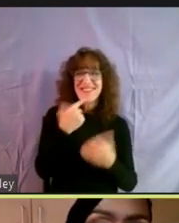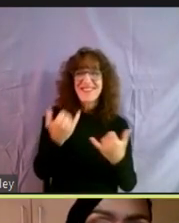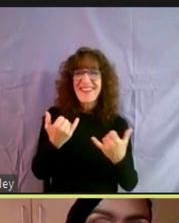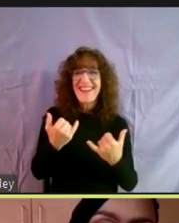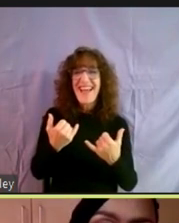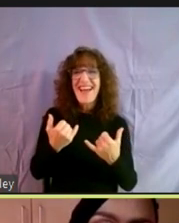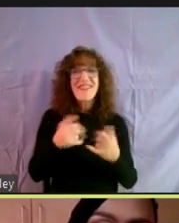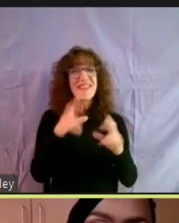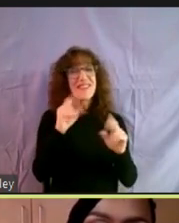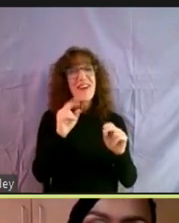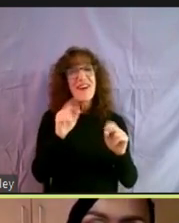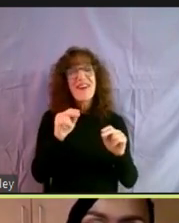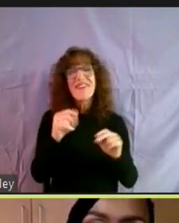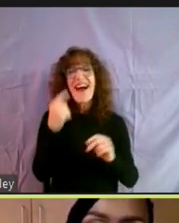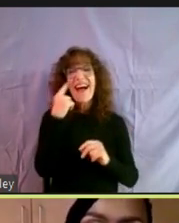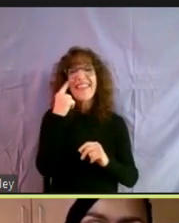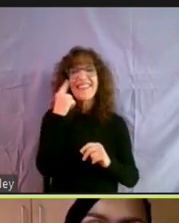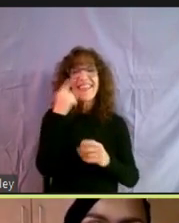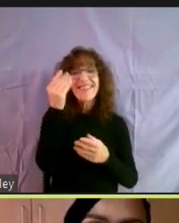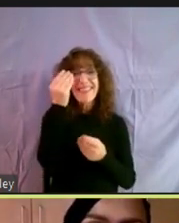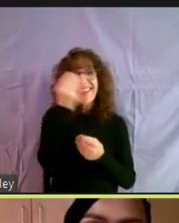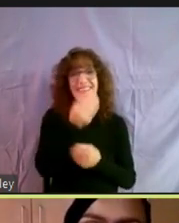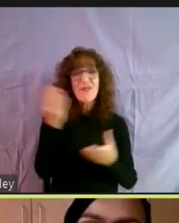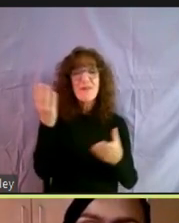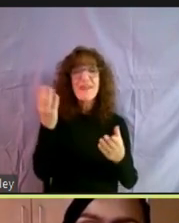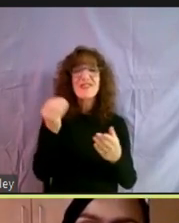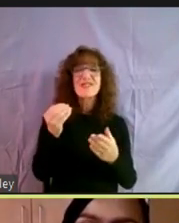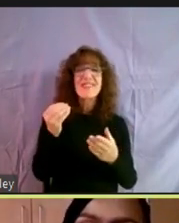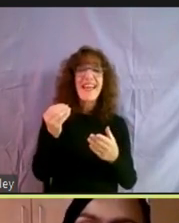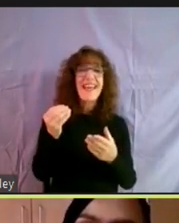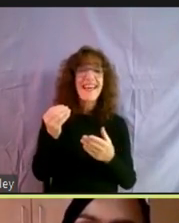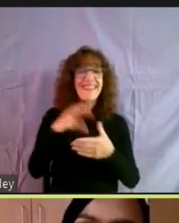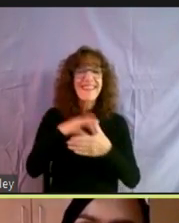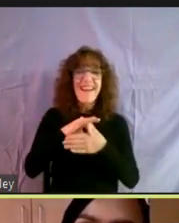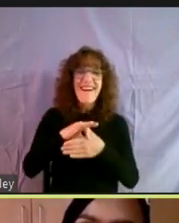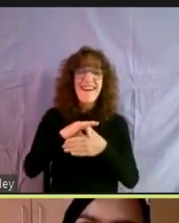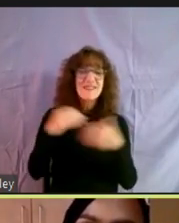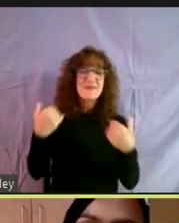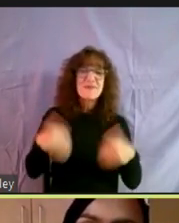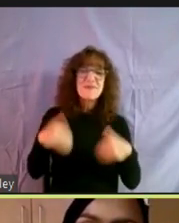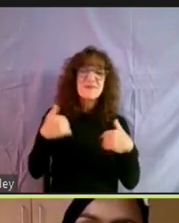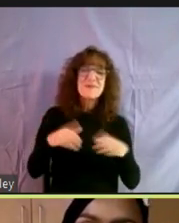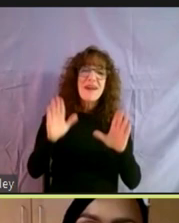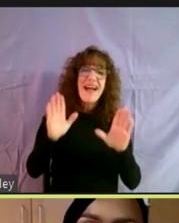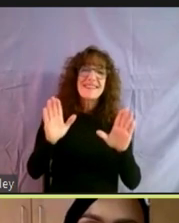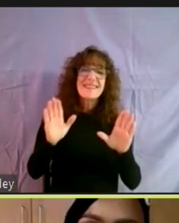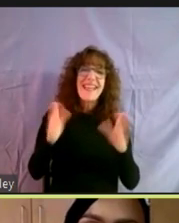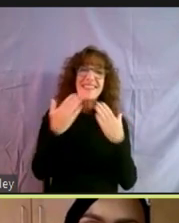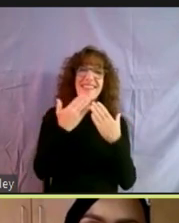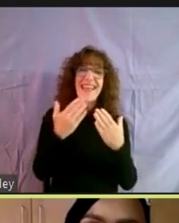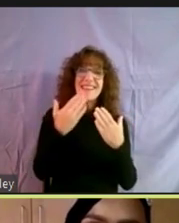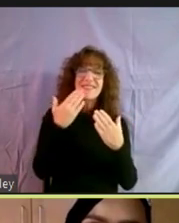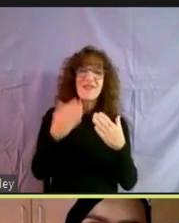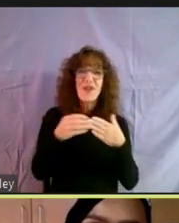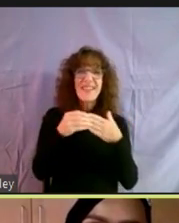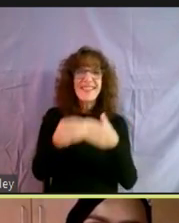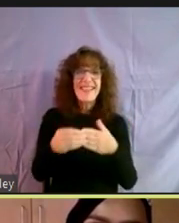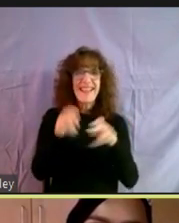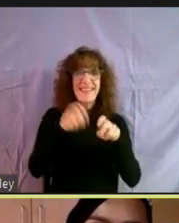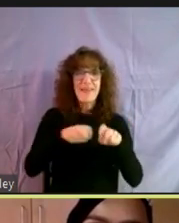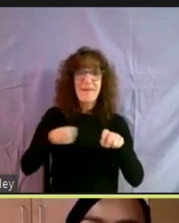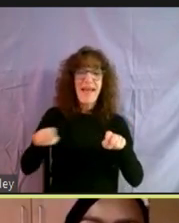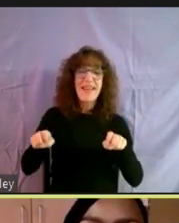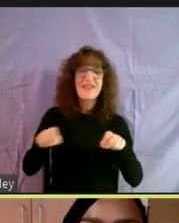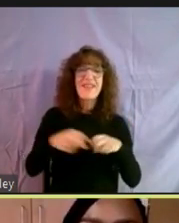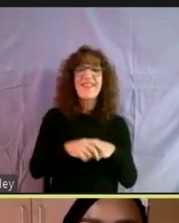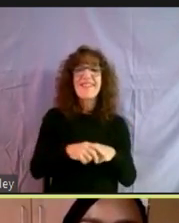No, I just, I think the information and the content here has been excellent. And I thank you for curating the panel. I think that there